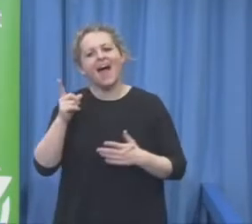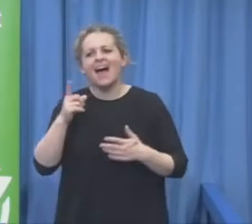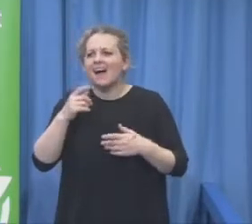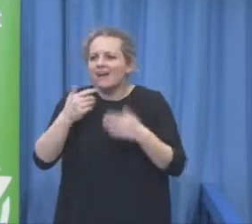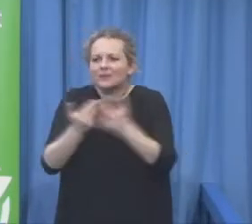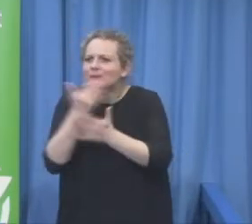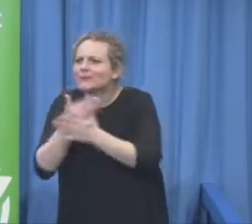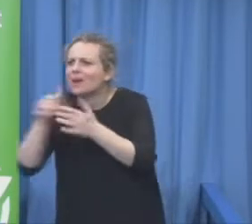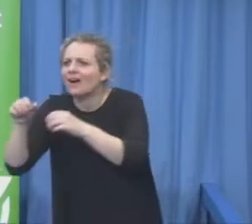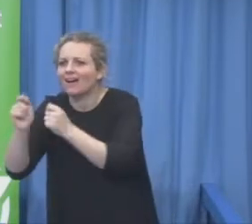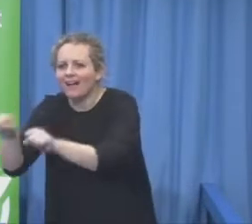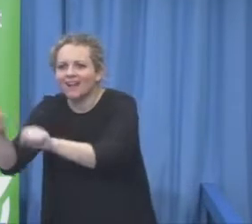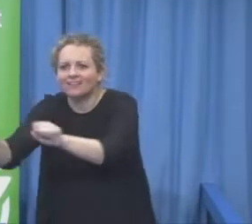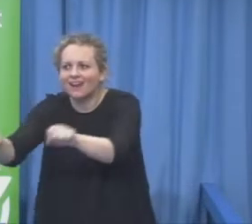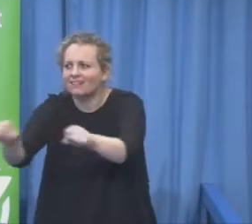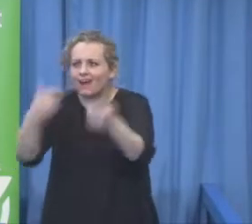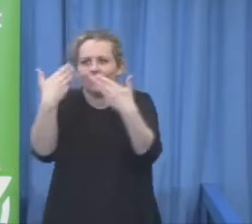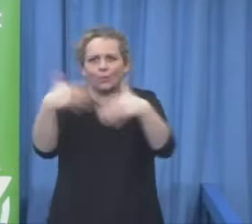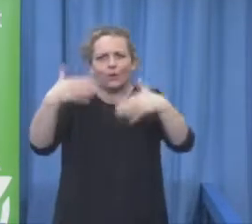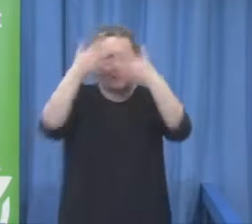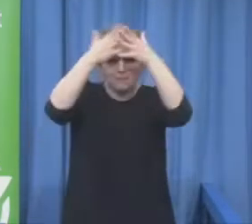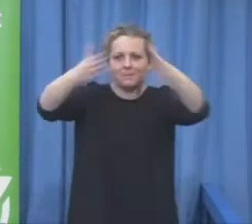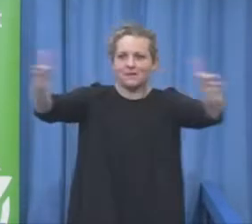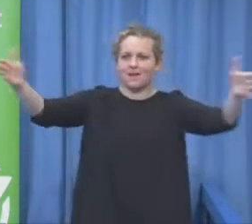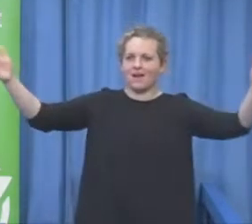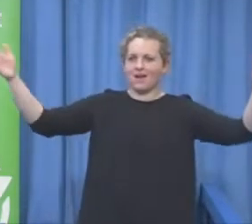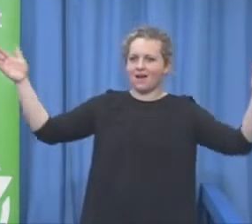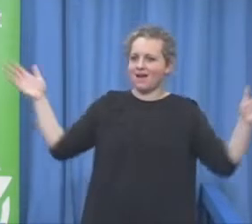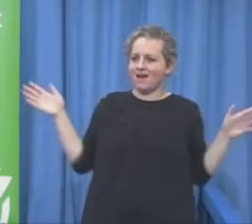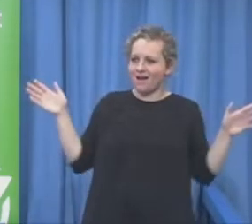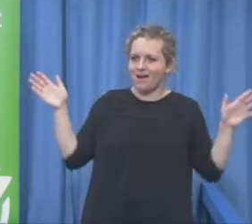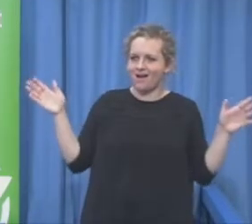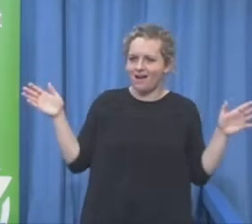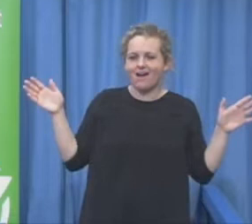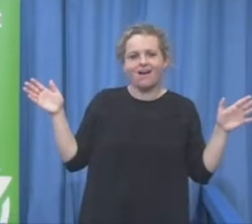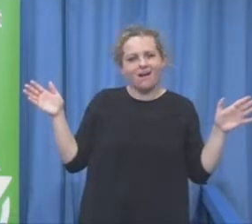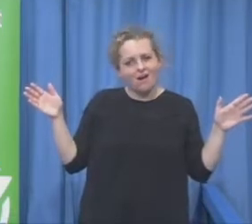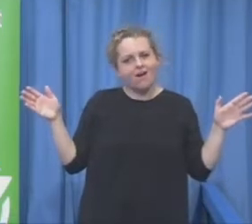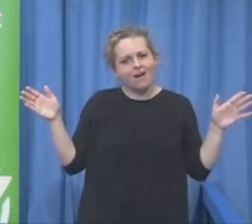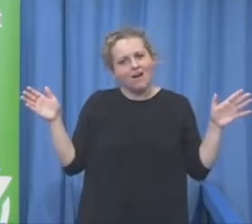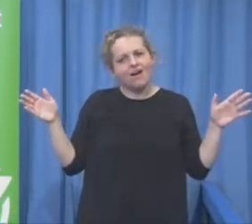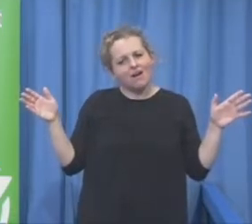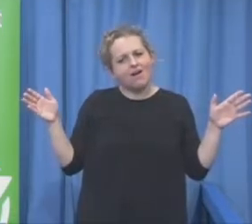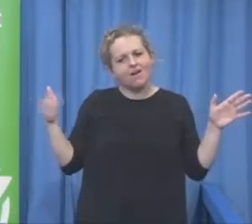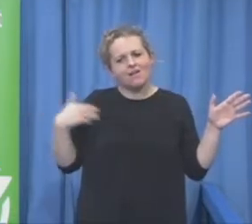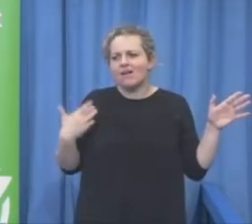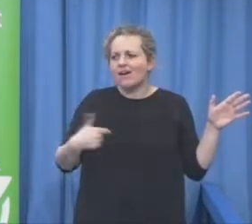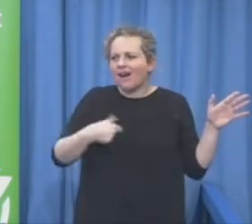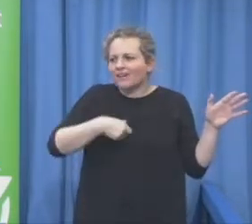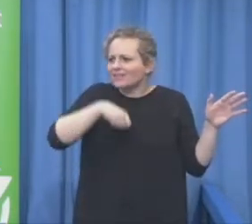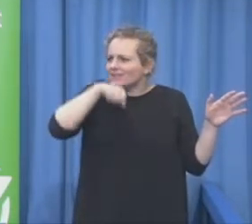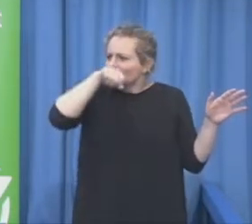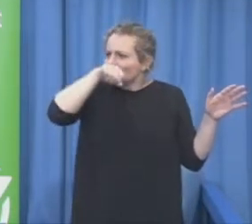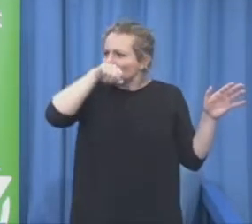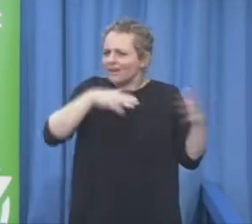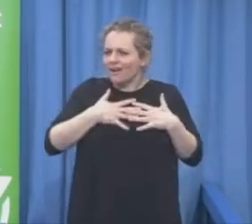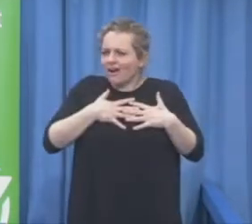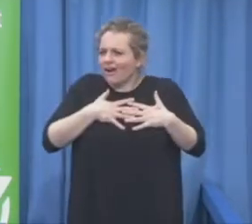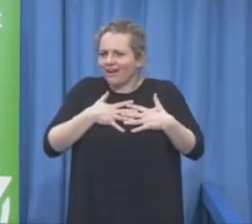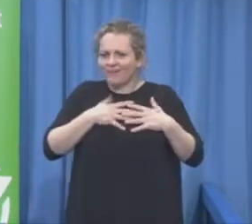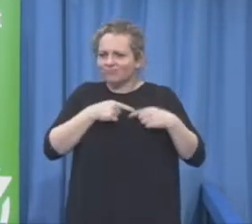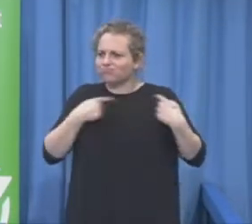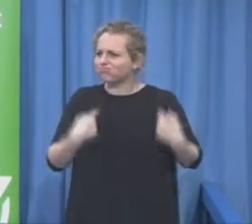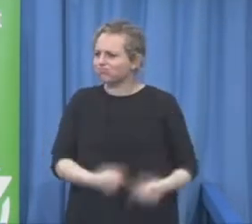21 years ago I was there and the bottom many problems of him